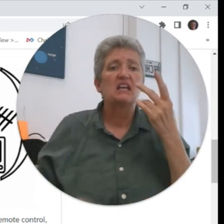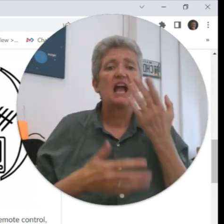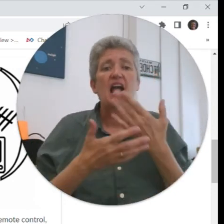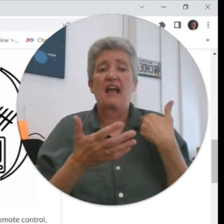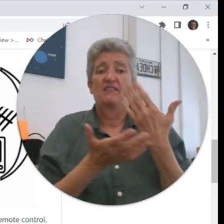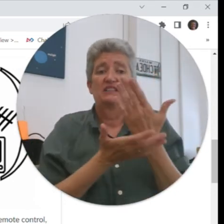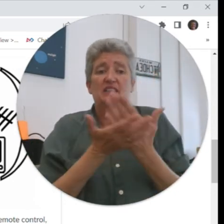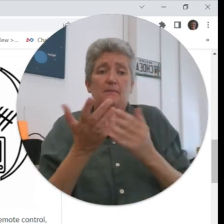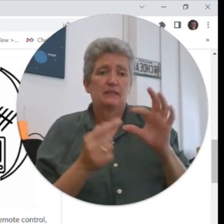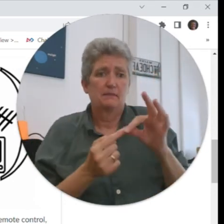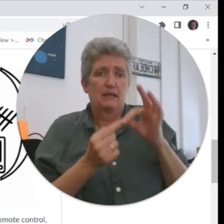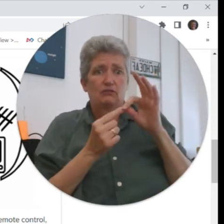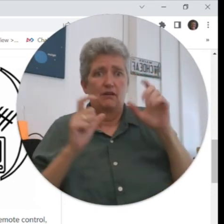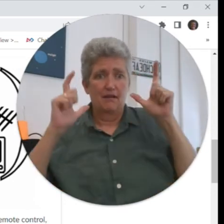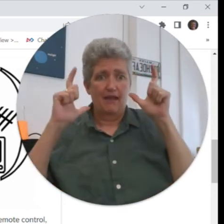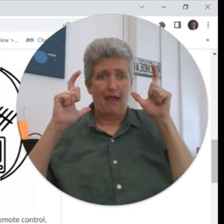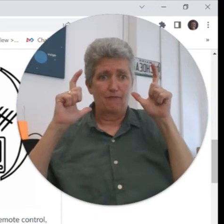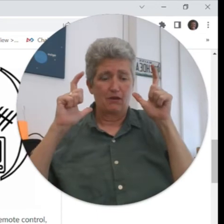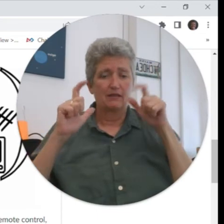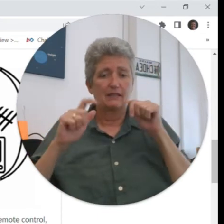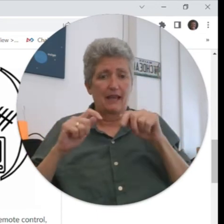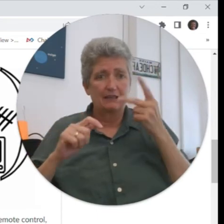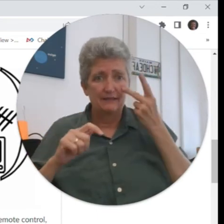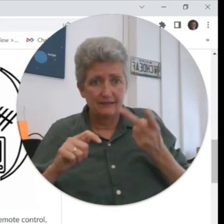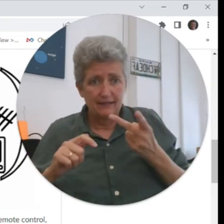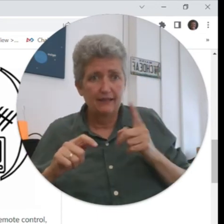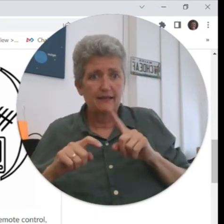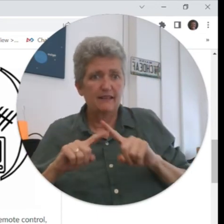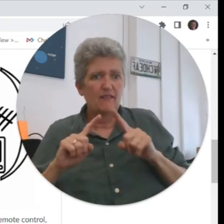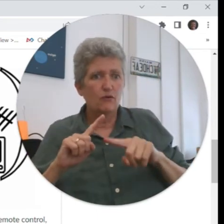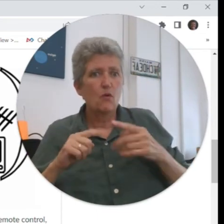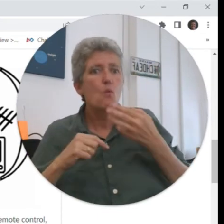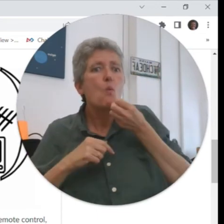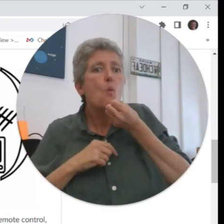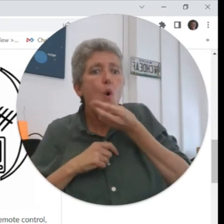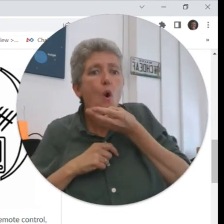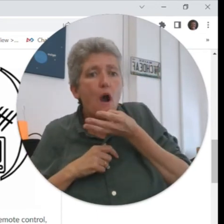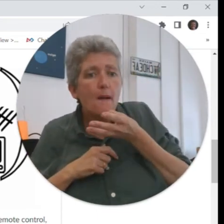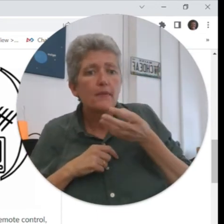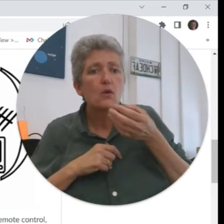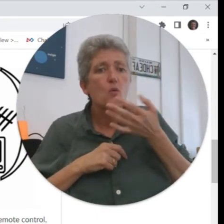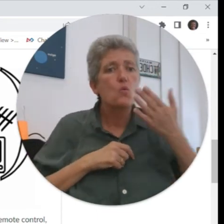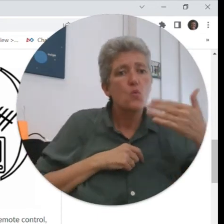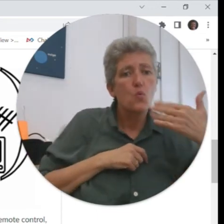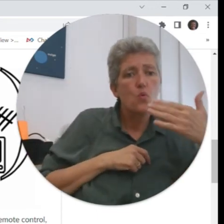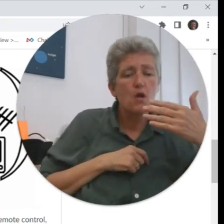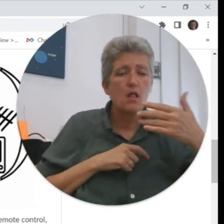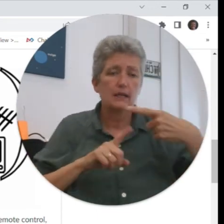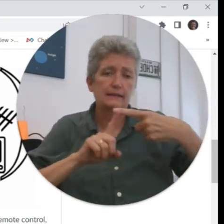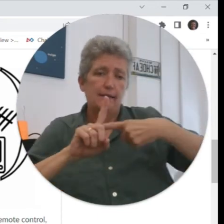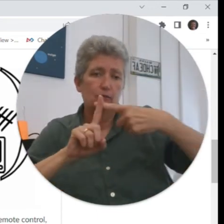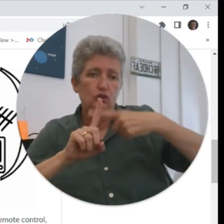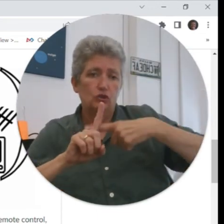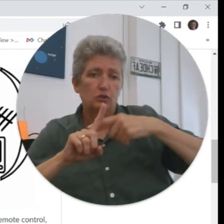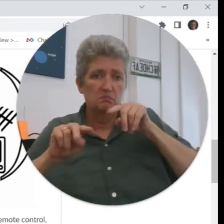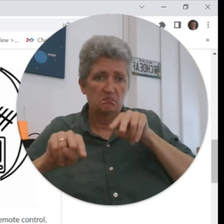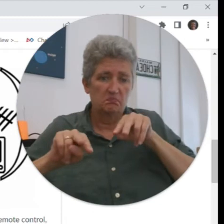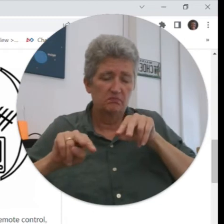infrared waves there are some special cameras that will show infrared